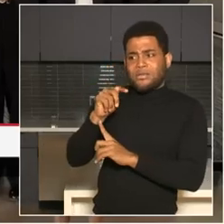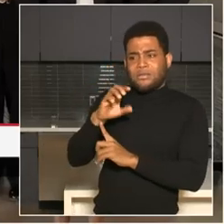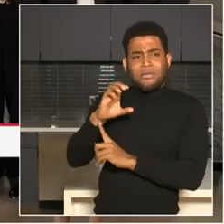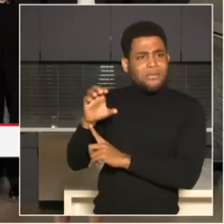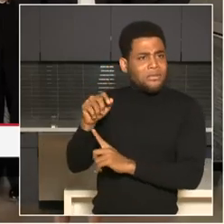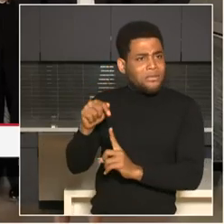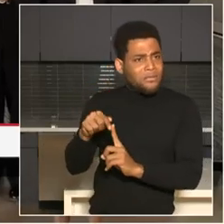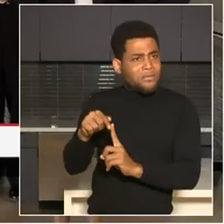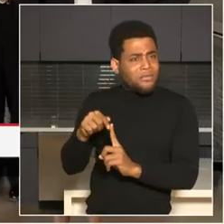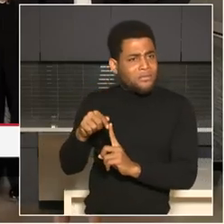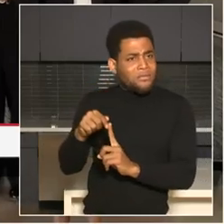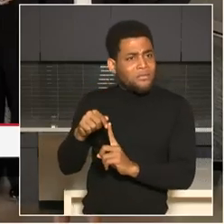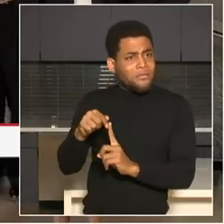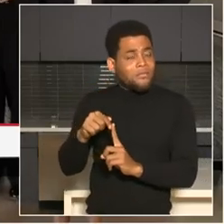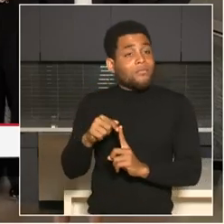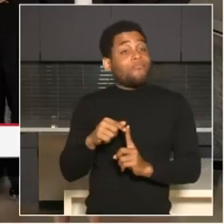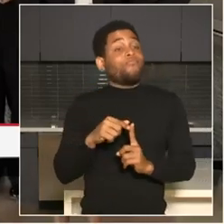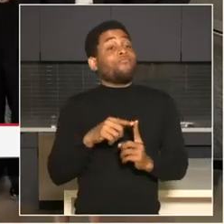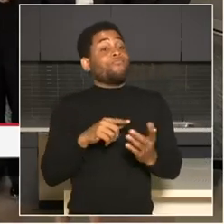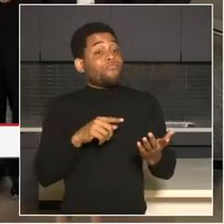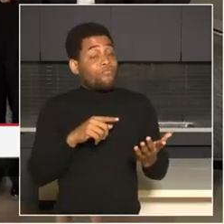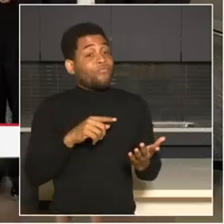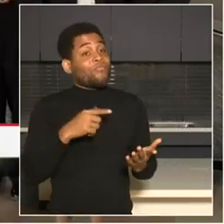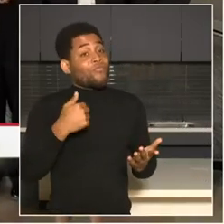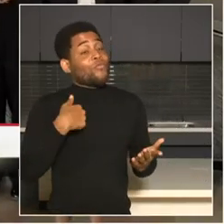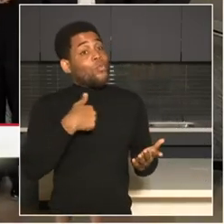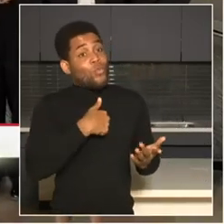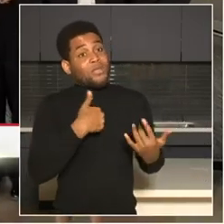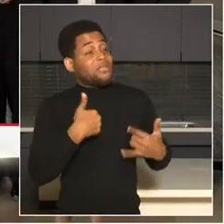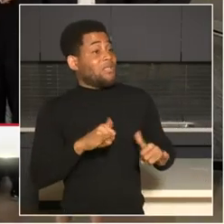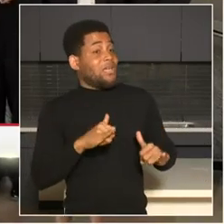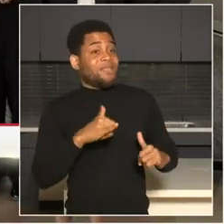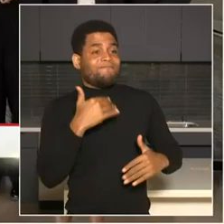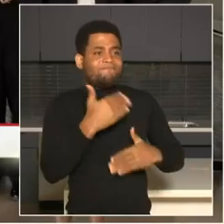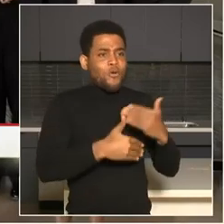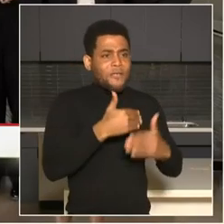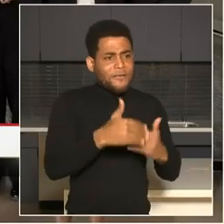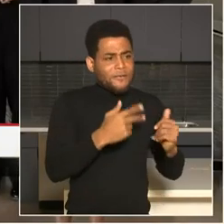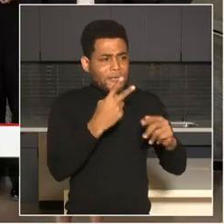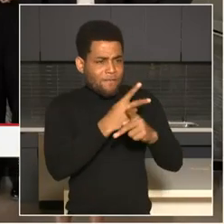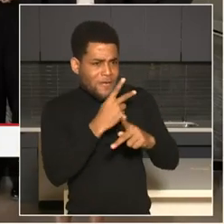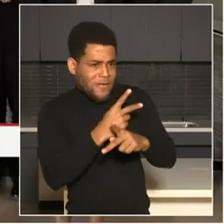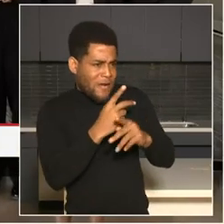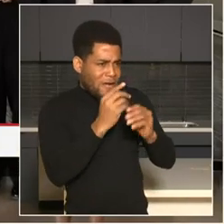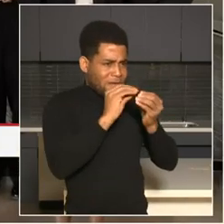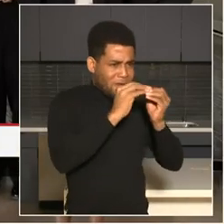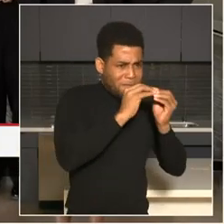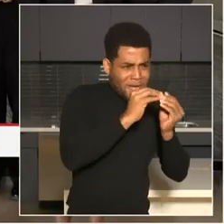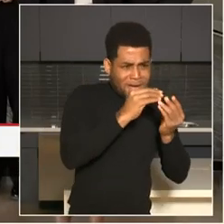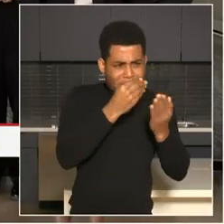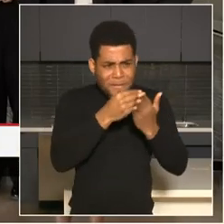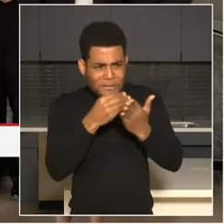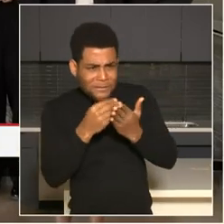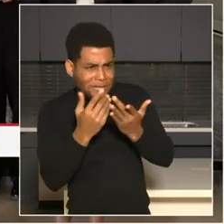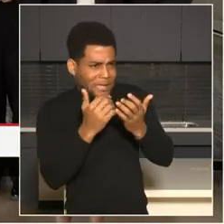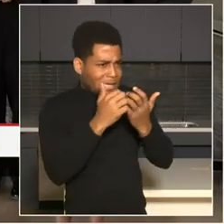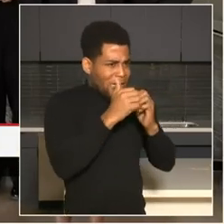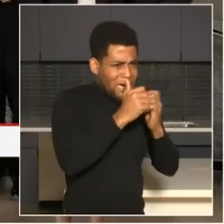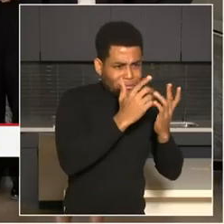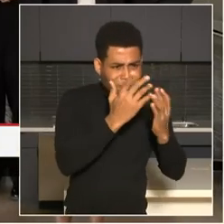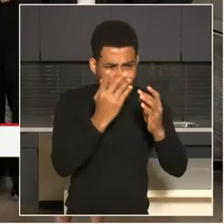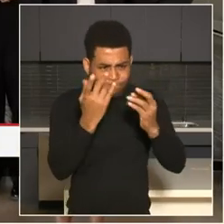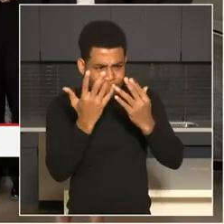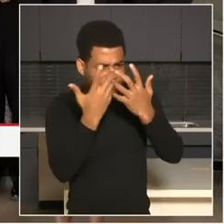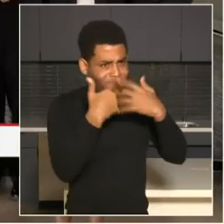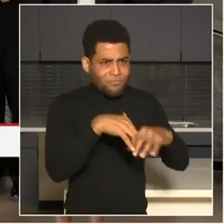So we're still in the process of, uh, I think someone asked about the cameras and still there's some things that we have to do to develop this. Today is just